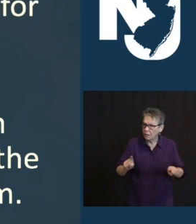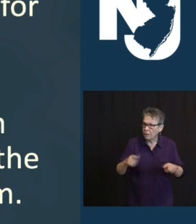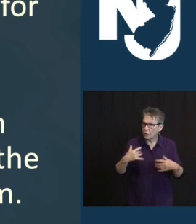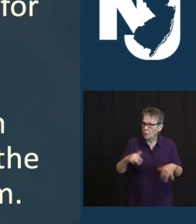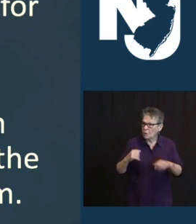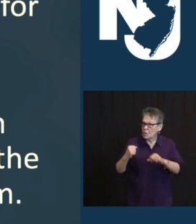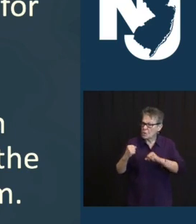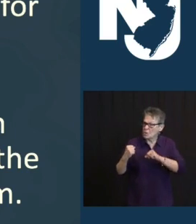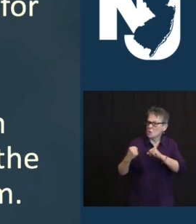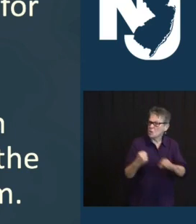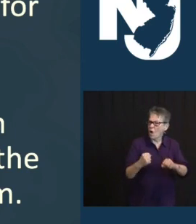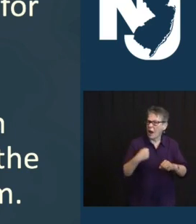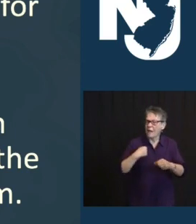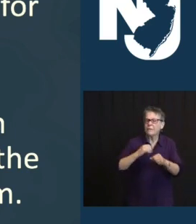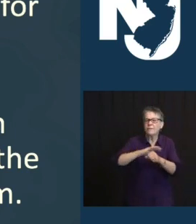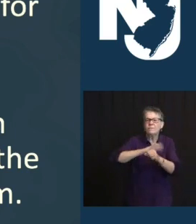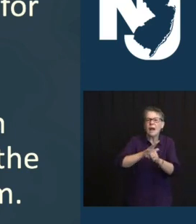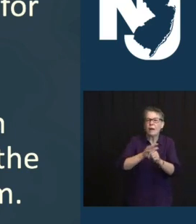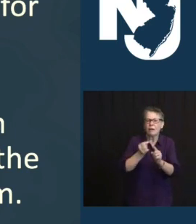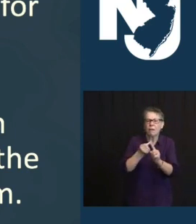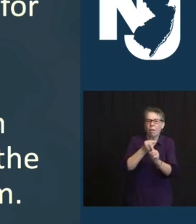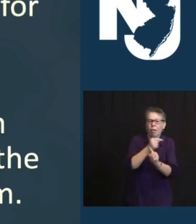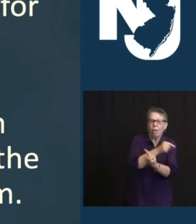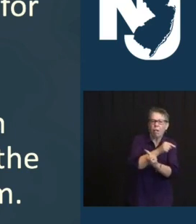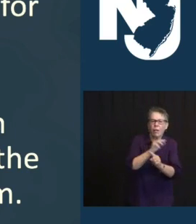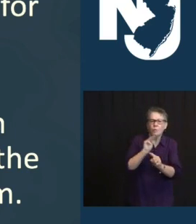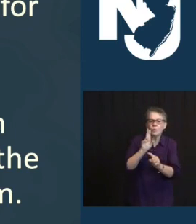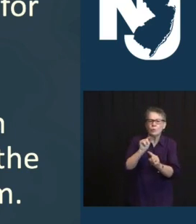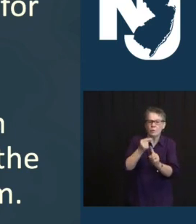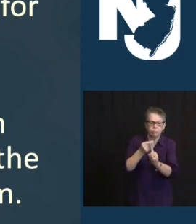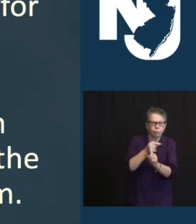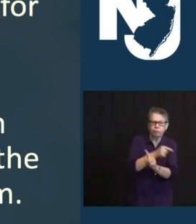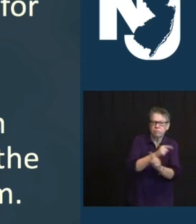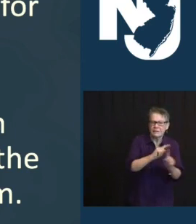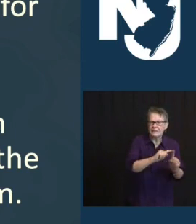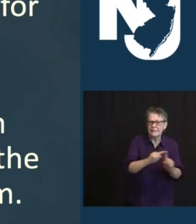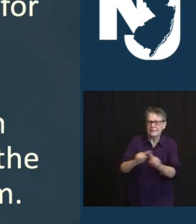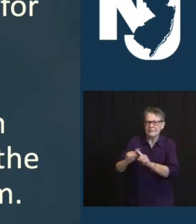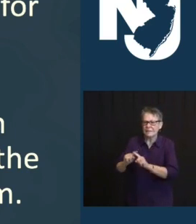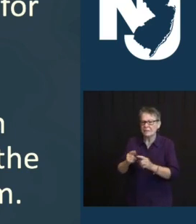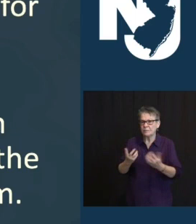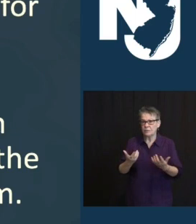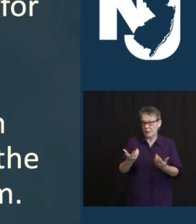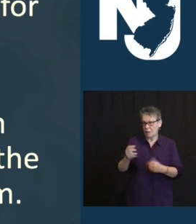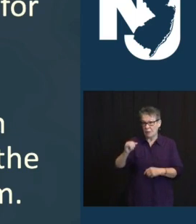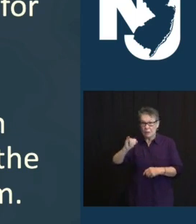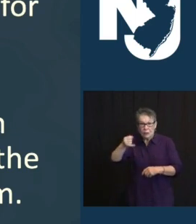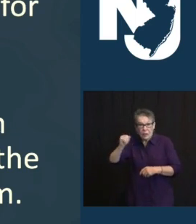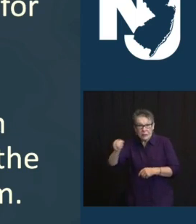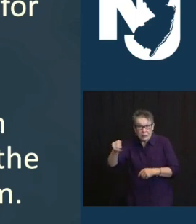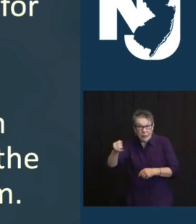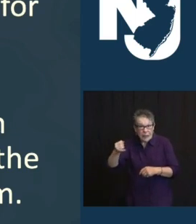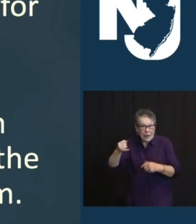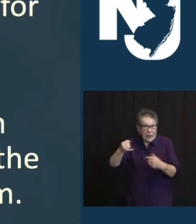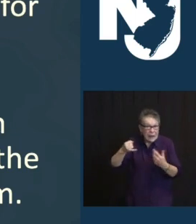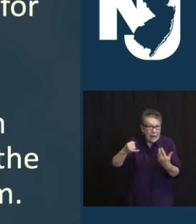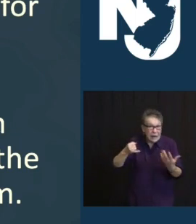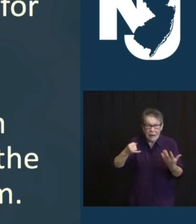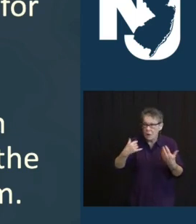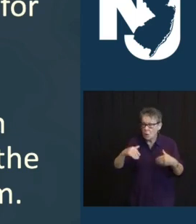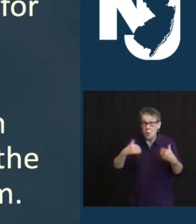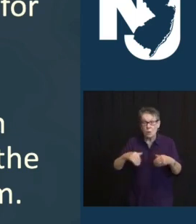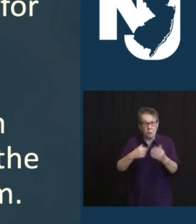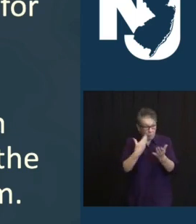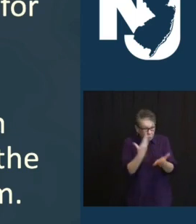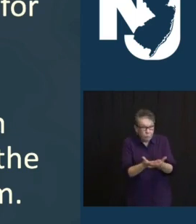GUYS AGAINST HOSPITALIZATION AND FATALITY, THIS IS EXTREMELY EFFICACIOUS. SO THIS IS OUR THIRD